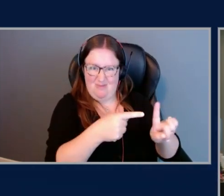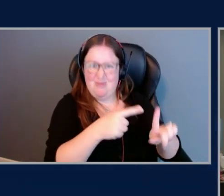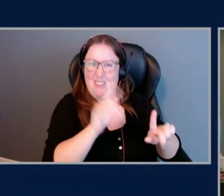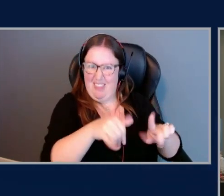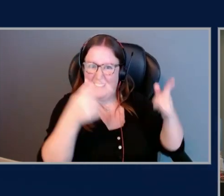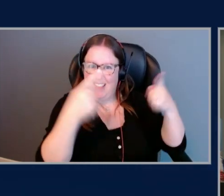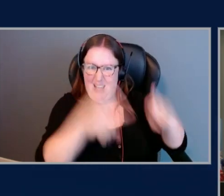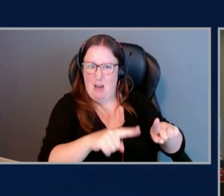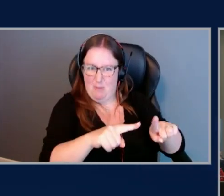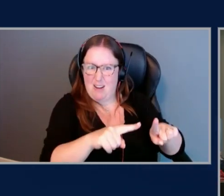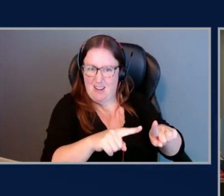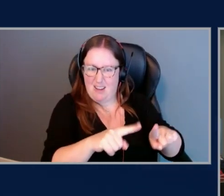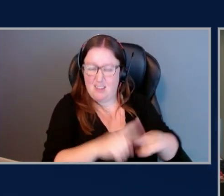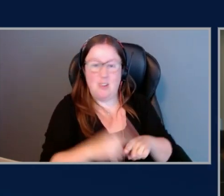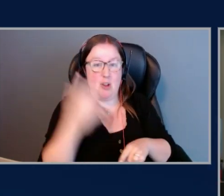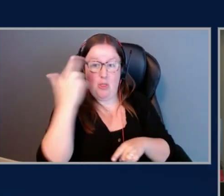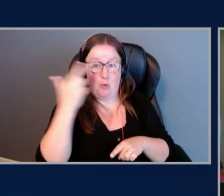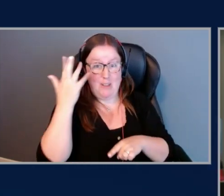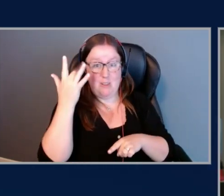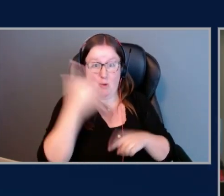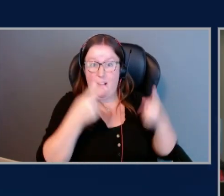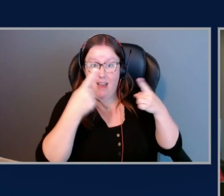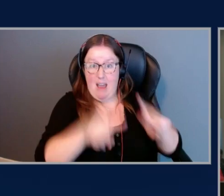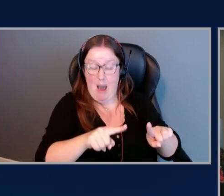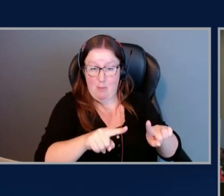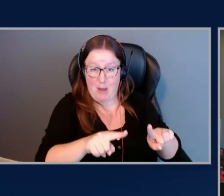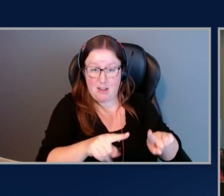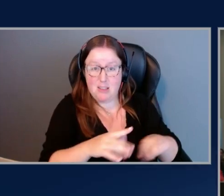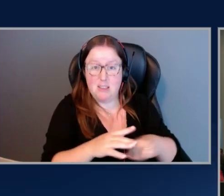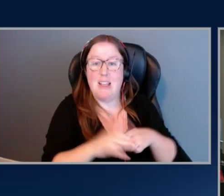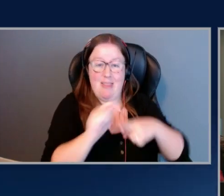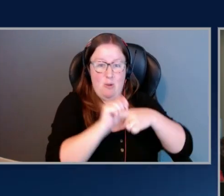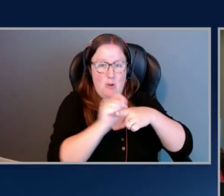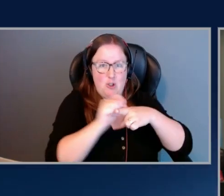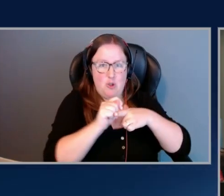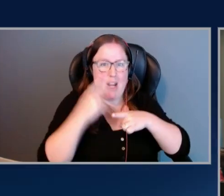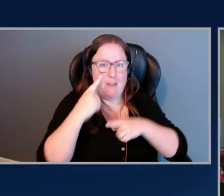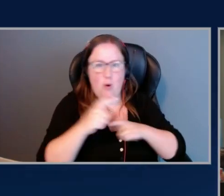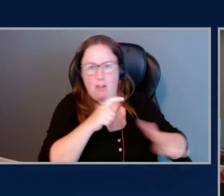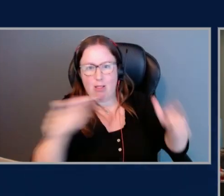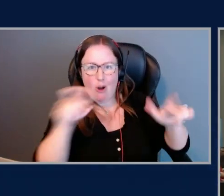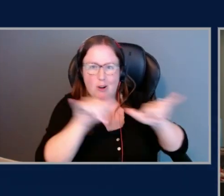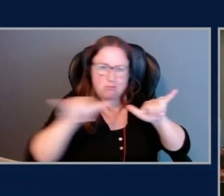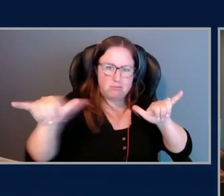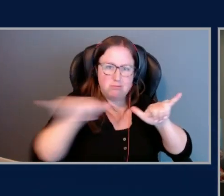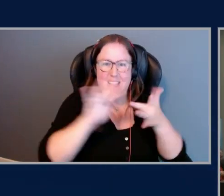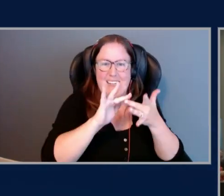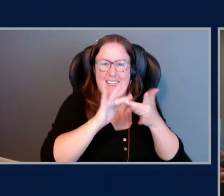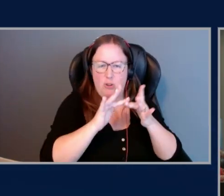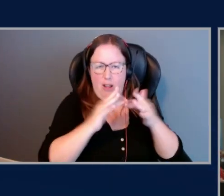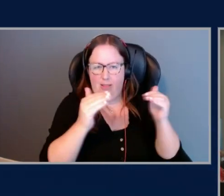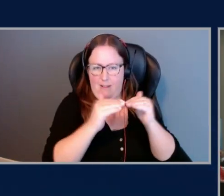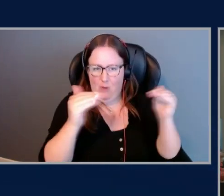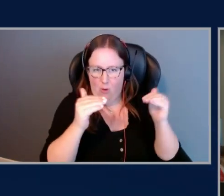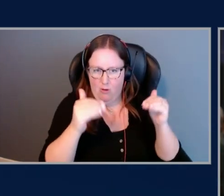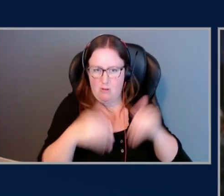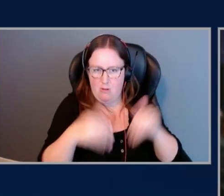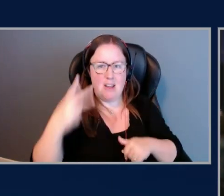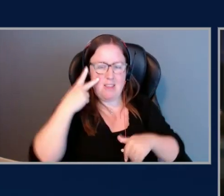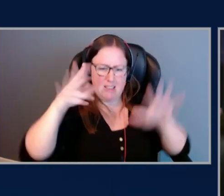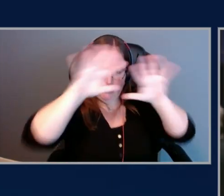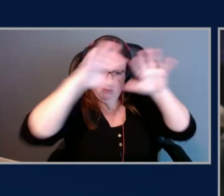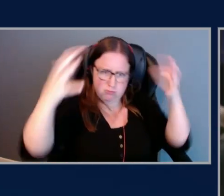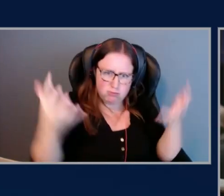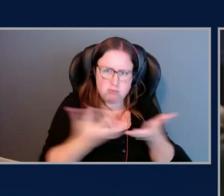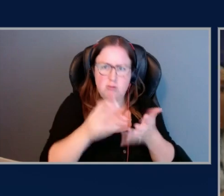And the reason they happen, because they were trained on a large-scale, internet-level data, right? They looked at large websites,